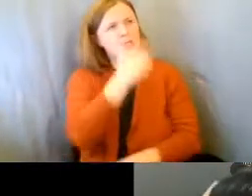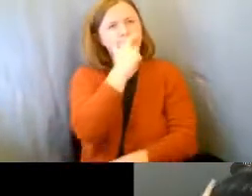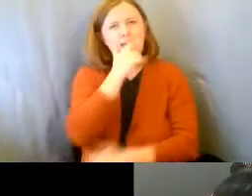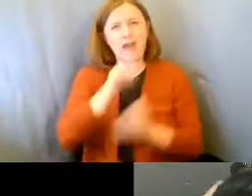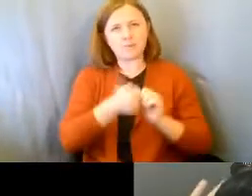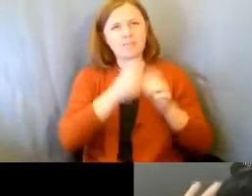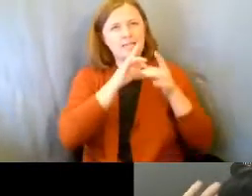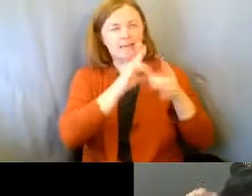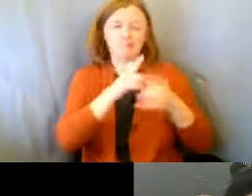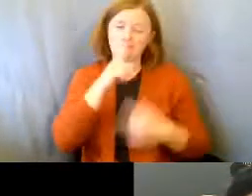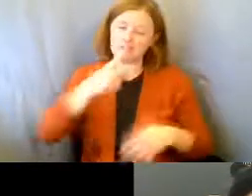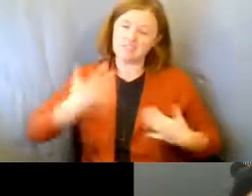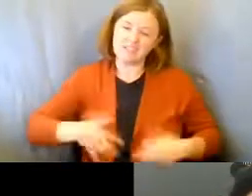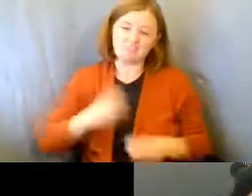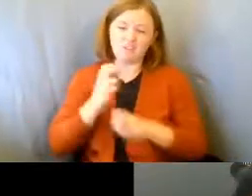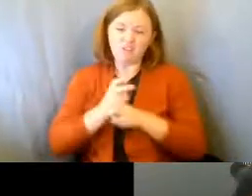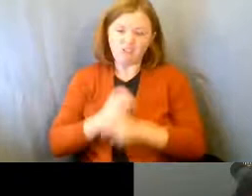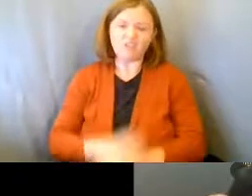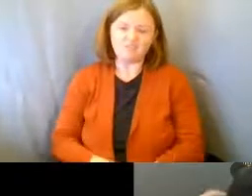has been really tough.